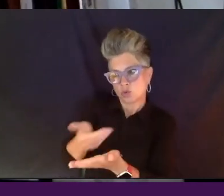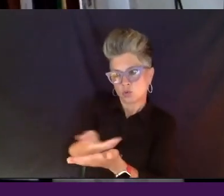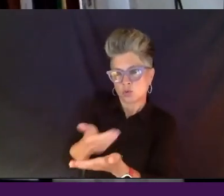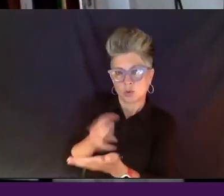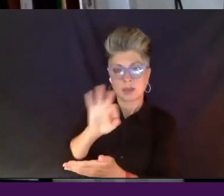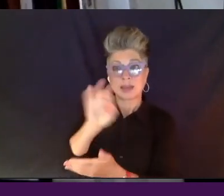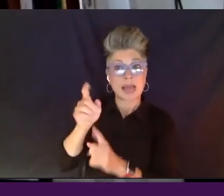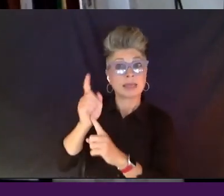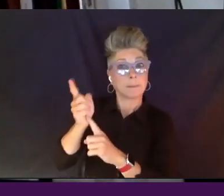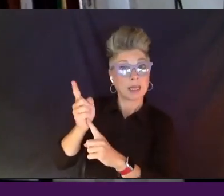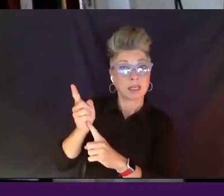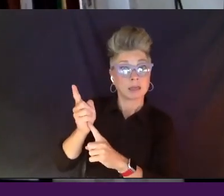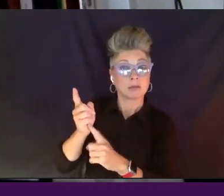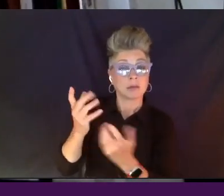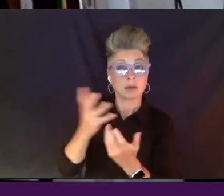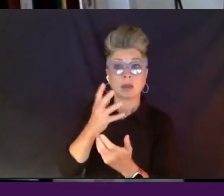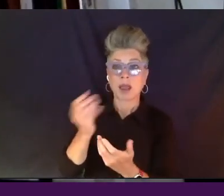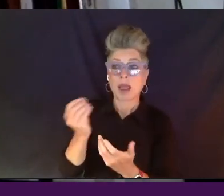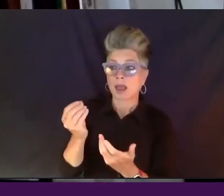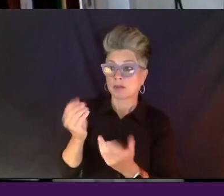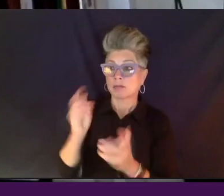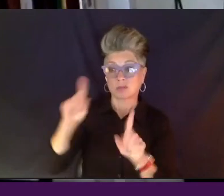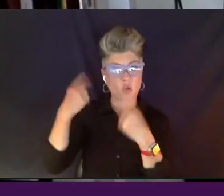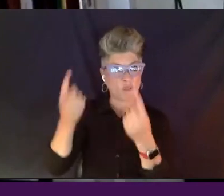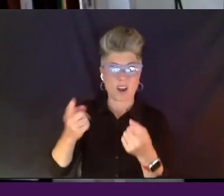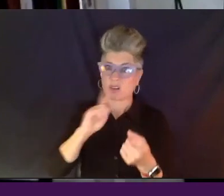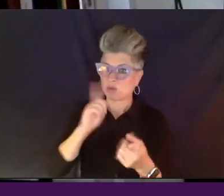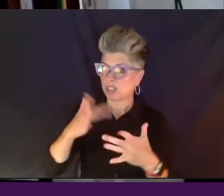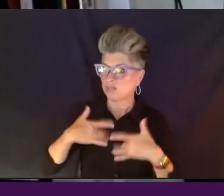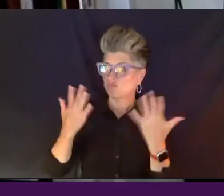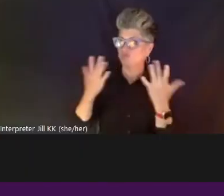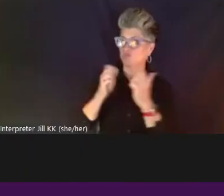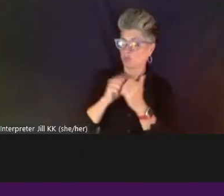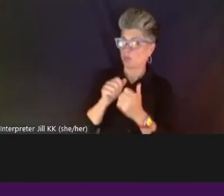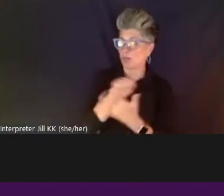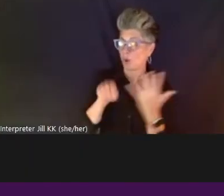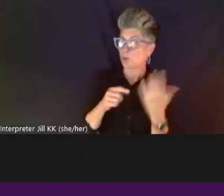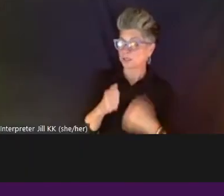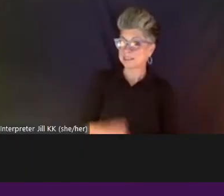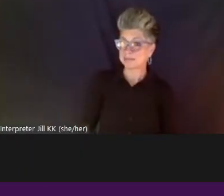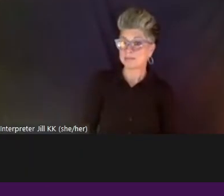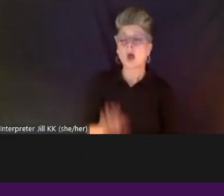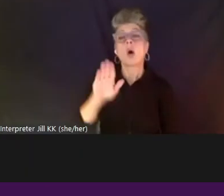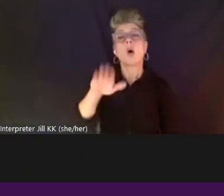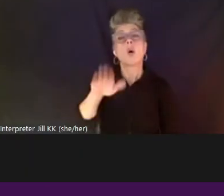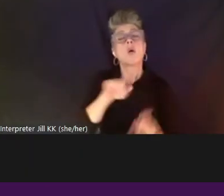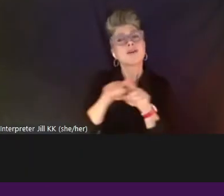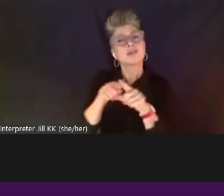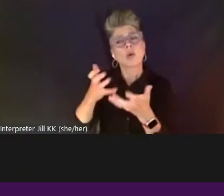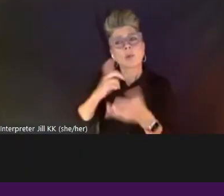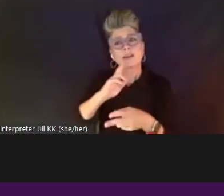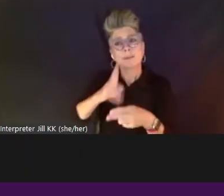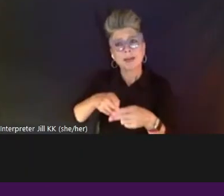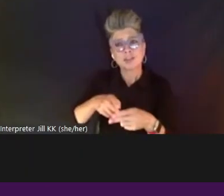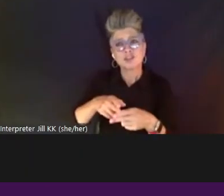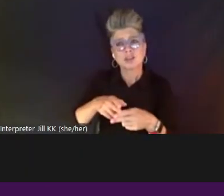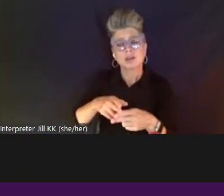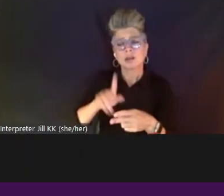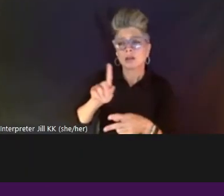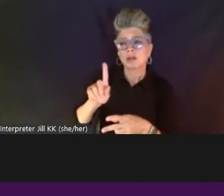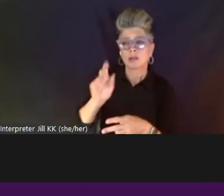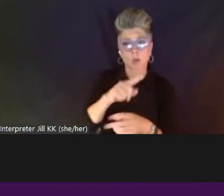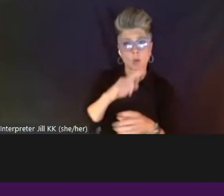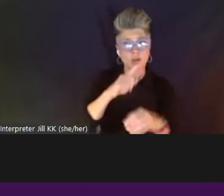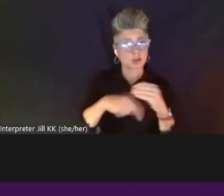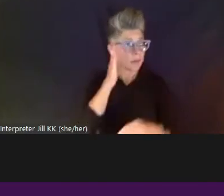and we've had two so far. We've been really, really excited about those. I wanted to also mention this, on the question about the future,